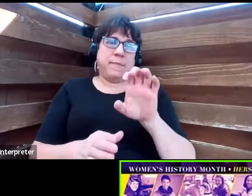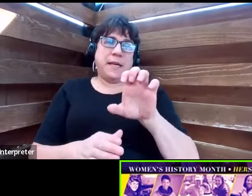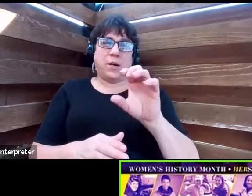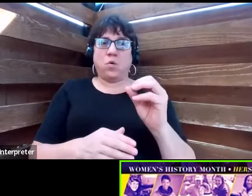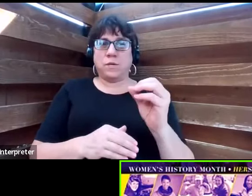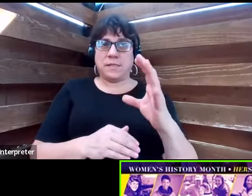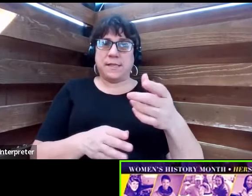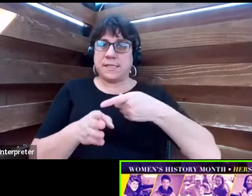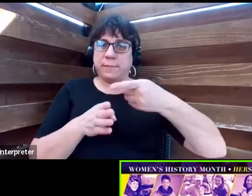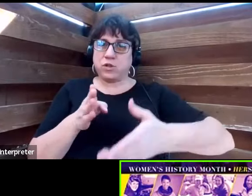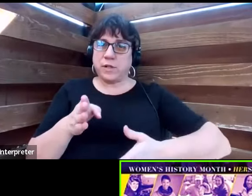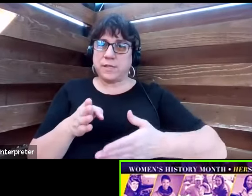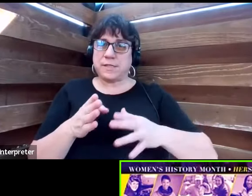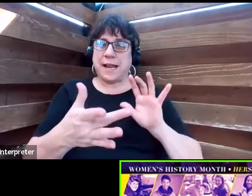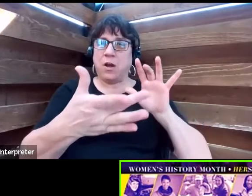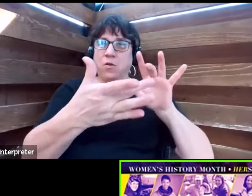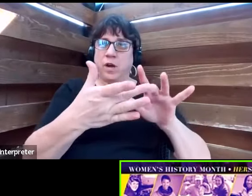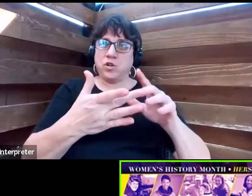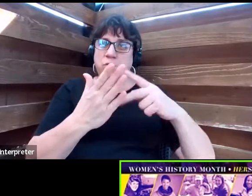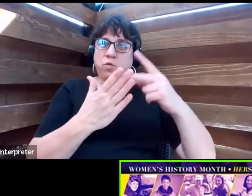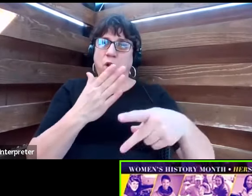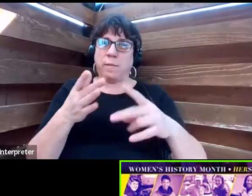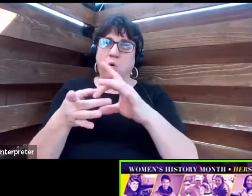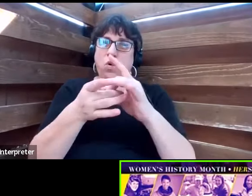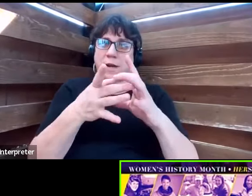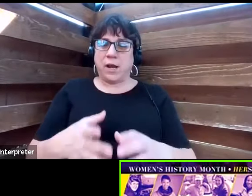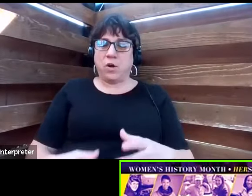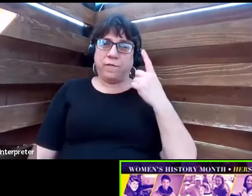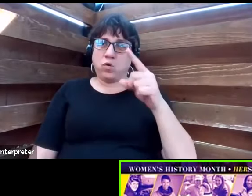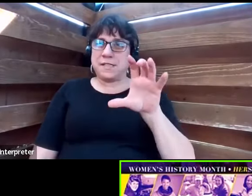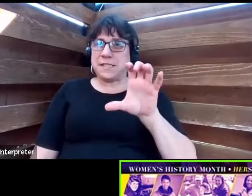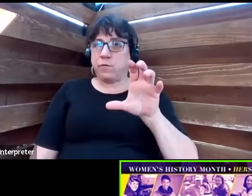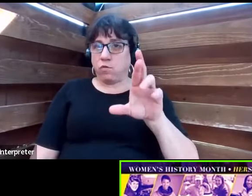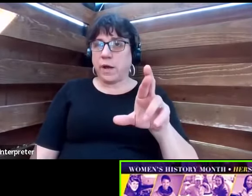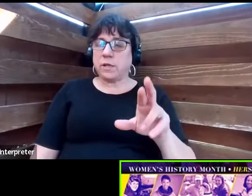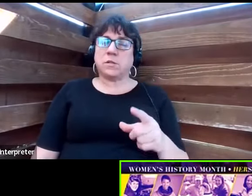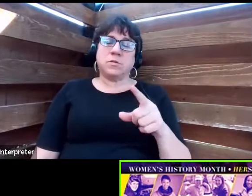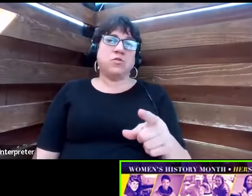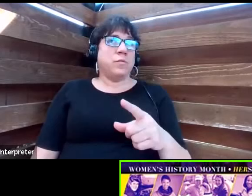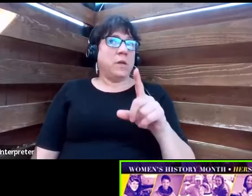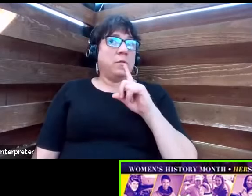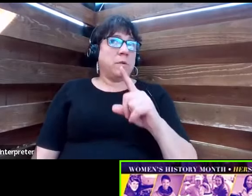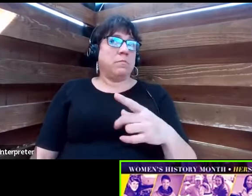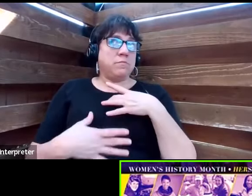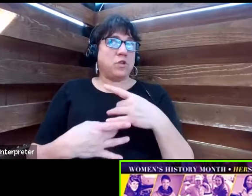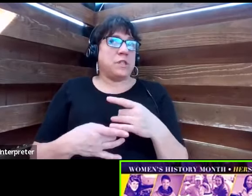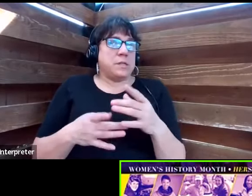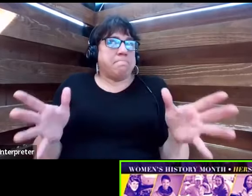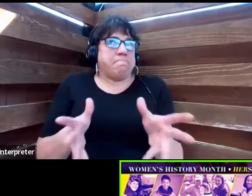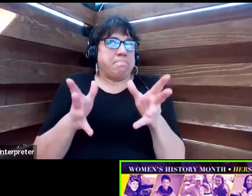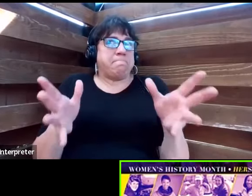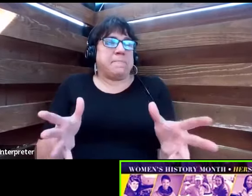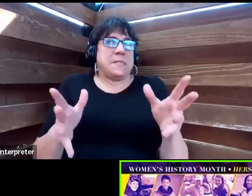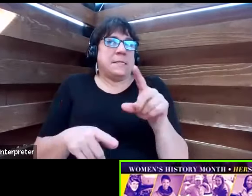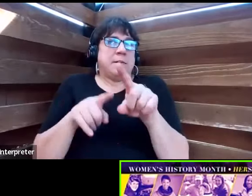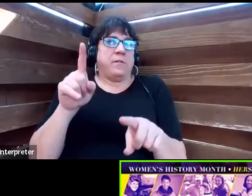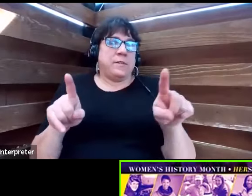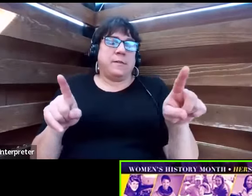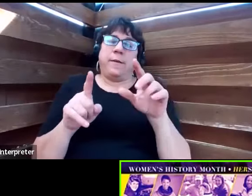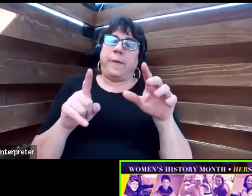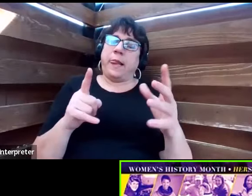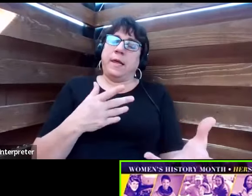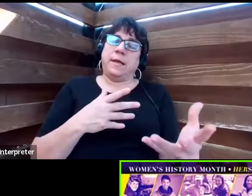Opportunity Specialist and Outreach Program Coordinator in Civil Rights, which sparked her interest in promoting diversity, equity, inclusion, and